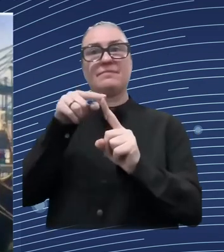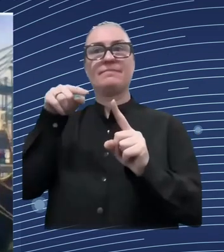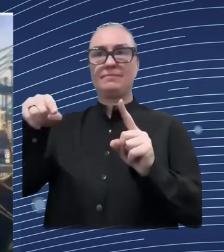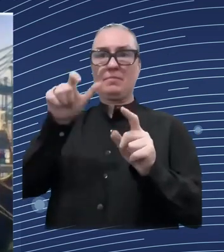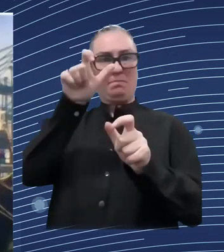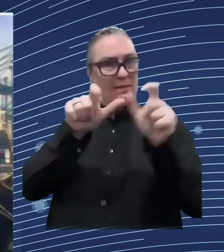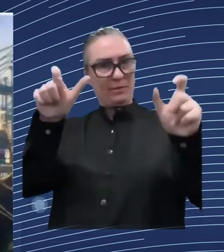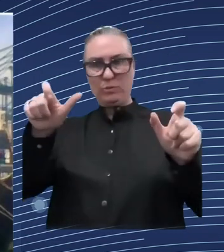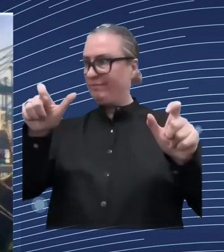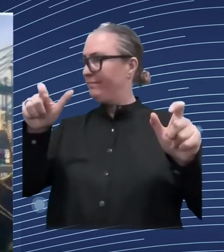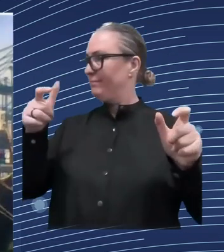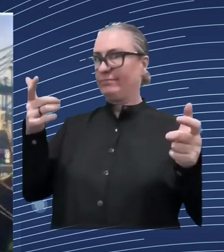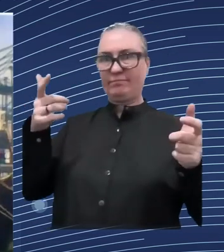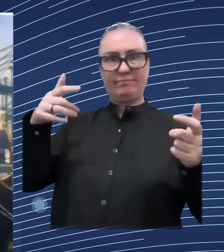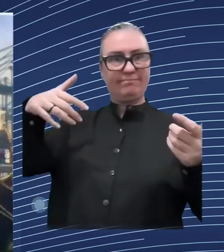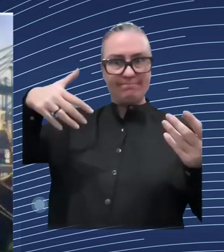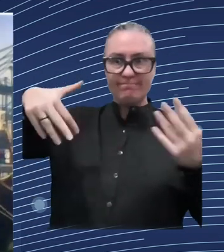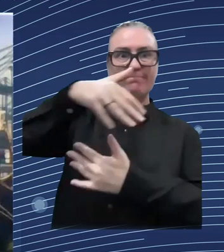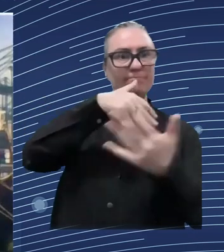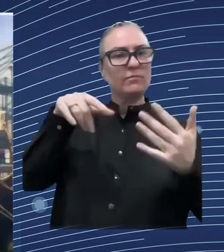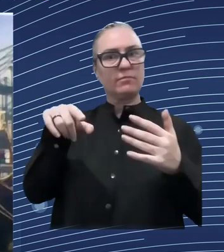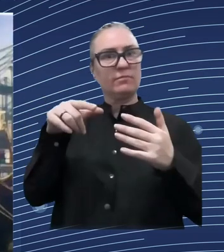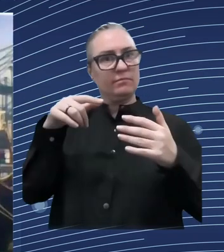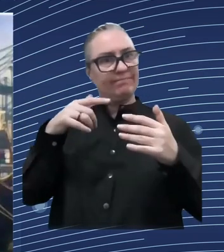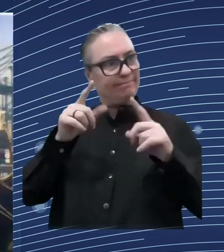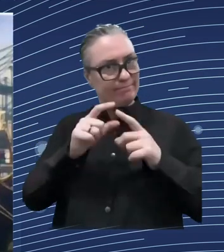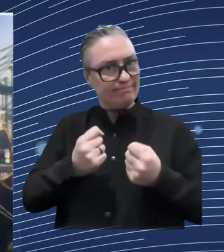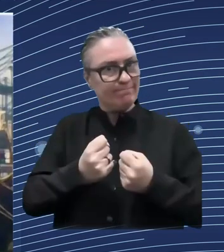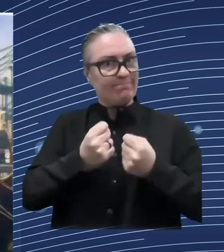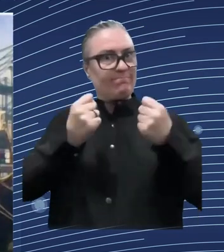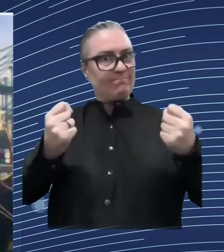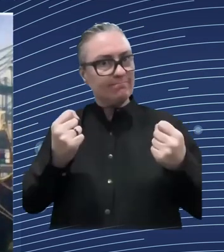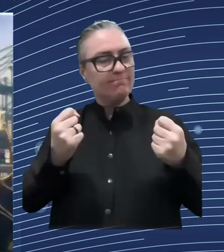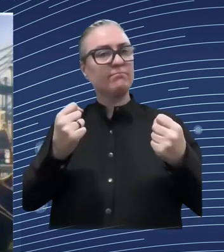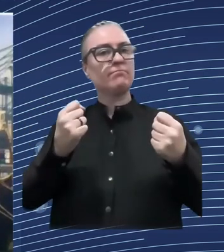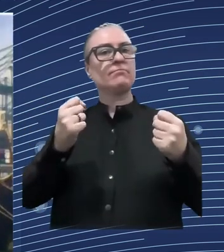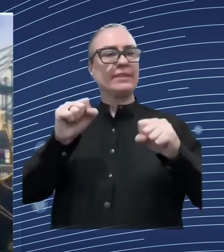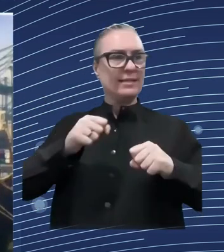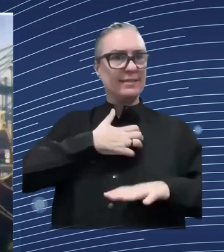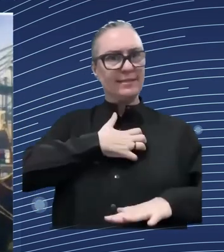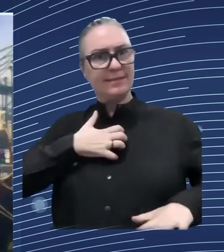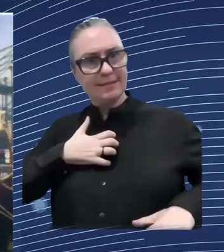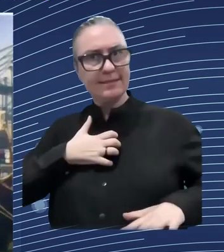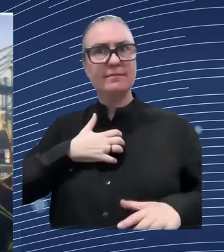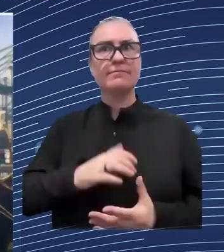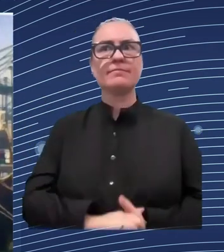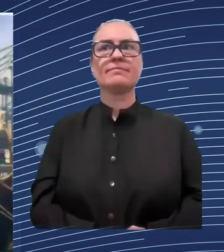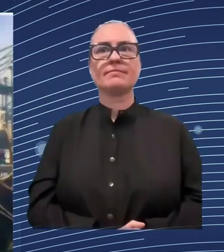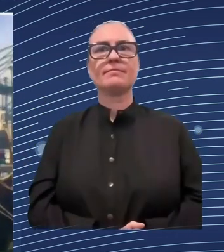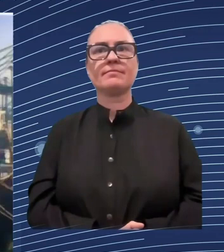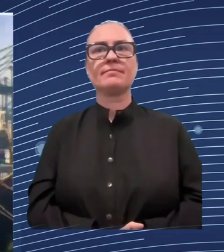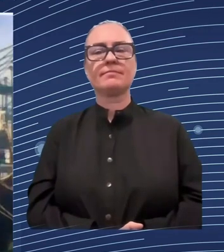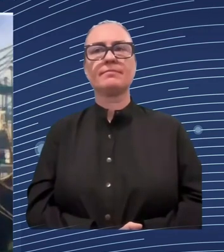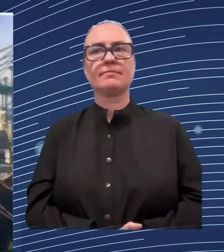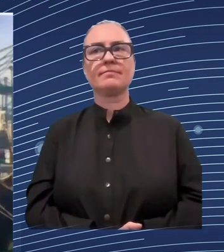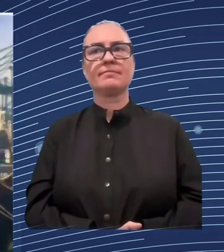identify key areas for for improvement so uh our assessment is that ukraine is broadly aligned with eu policy and when it comes